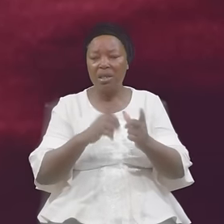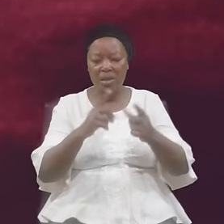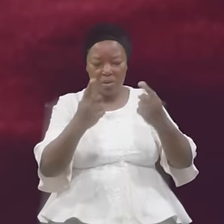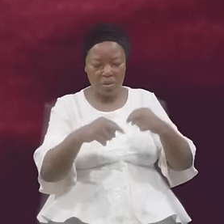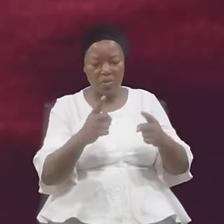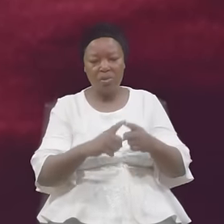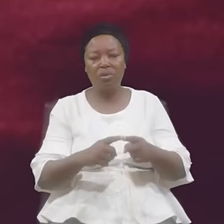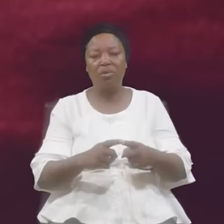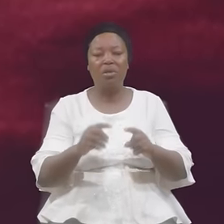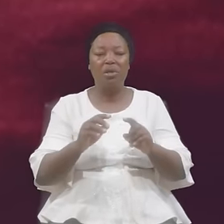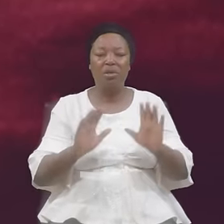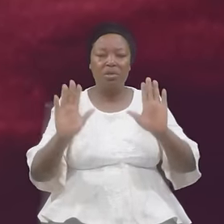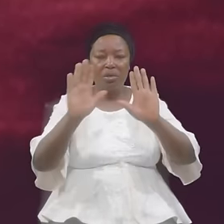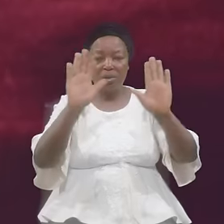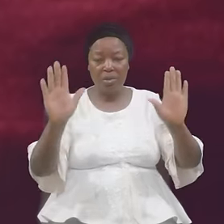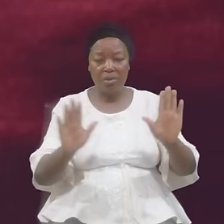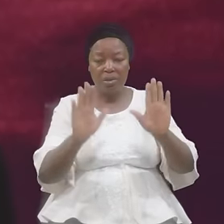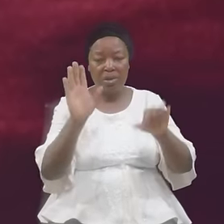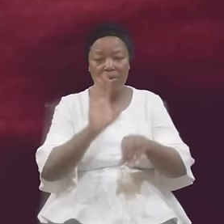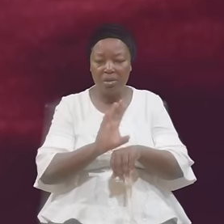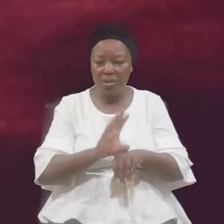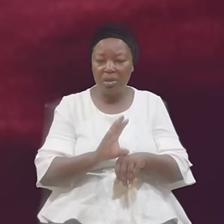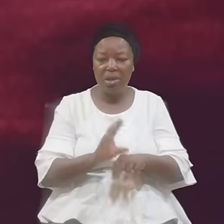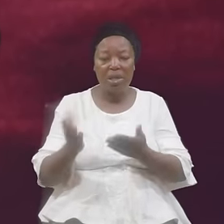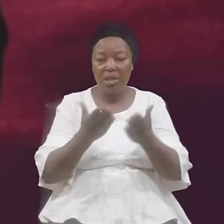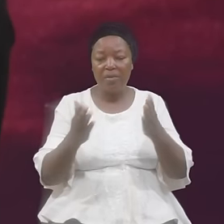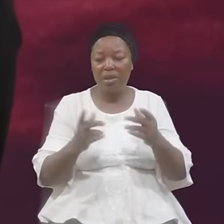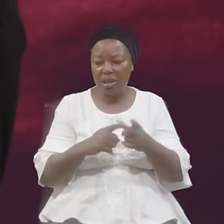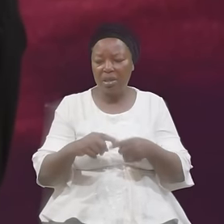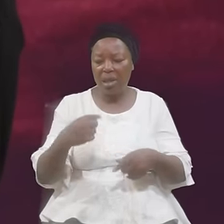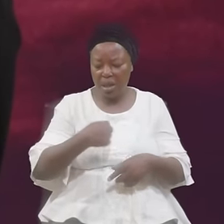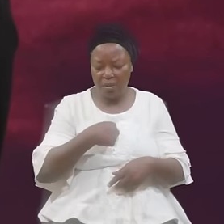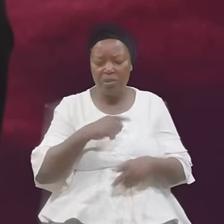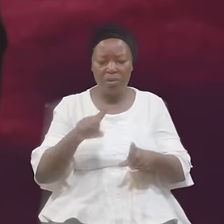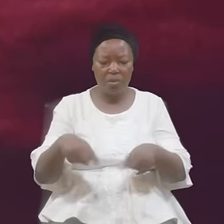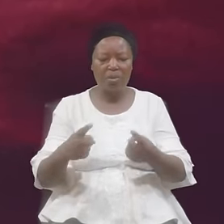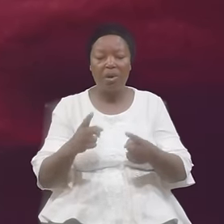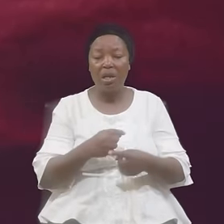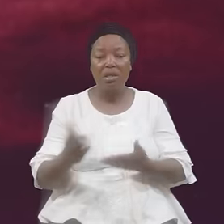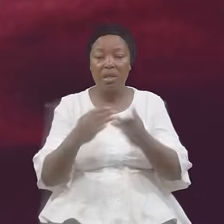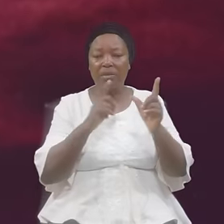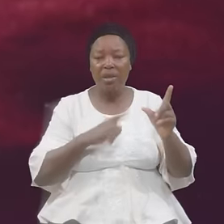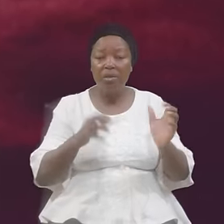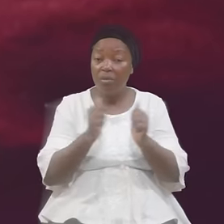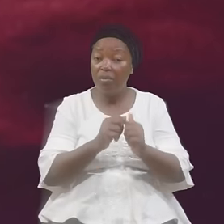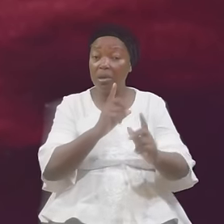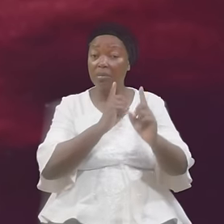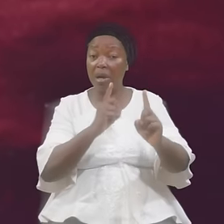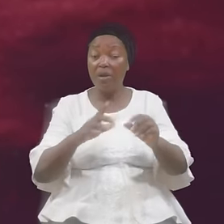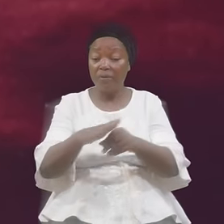I'm Going To Serve The Lord With Malice Feeling The Heart